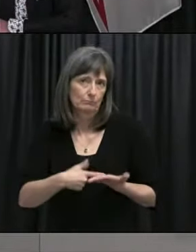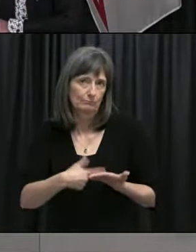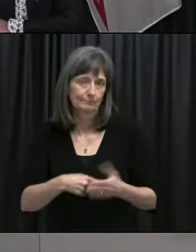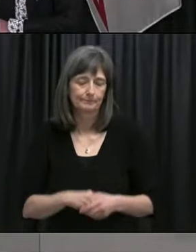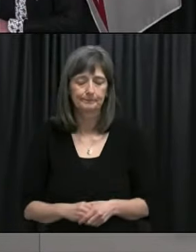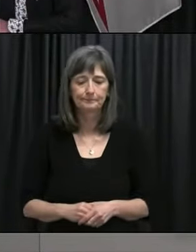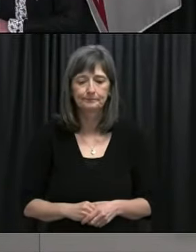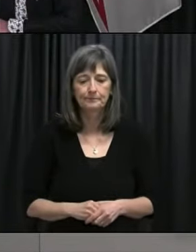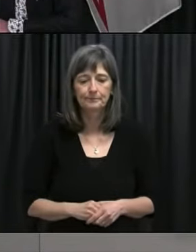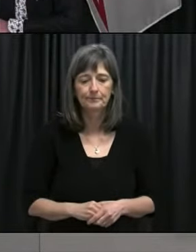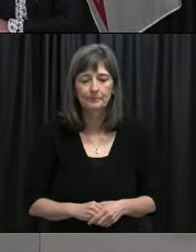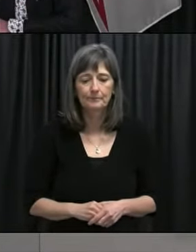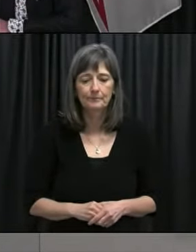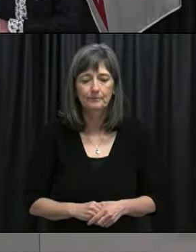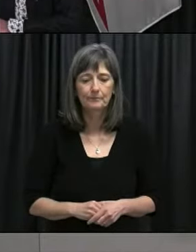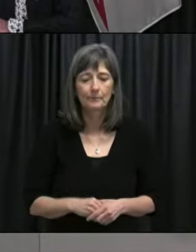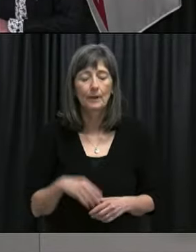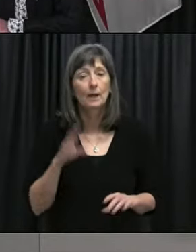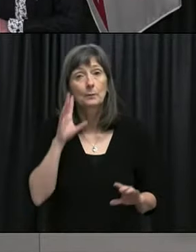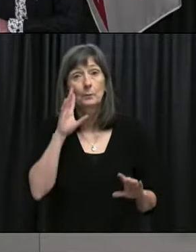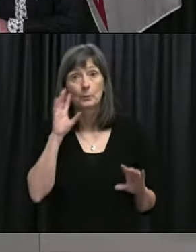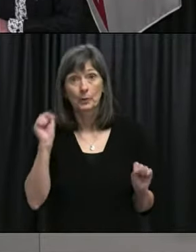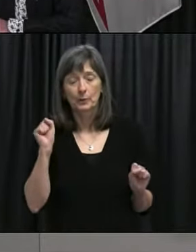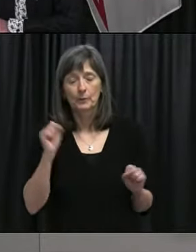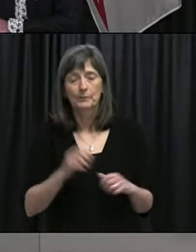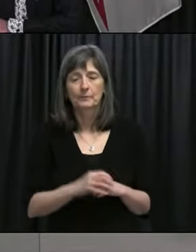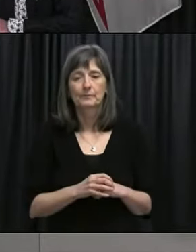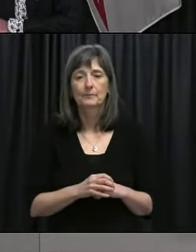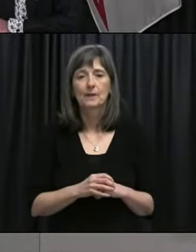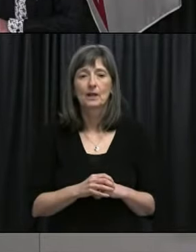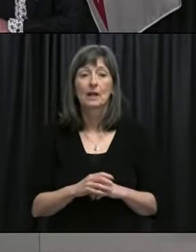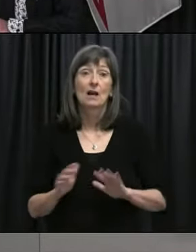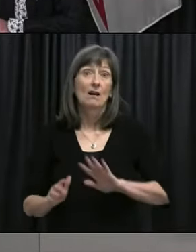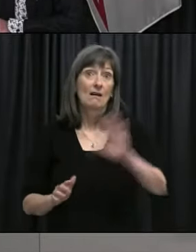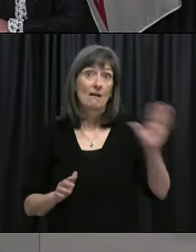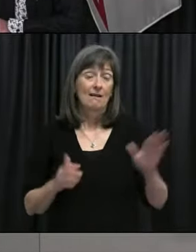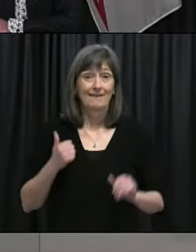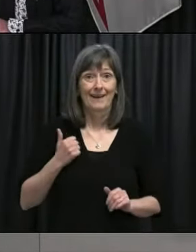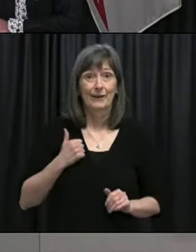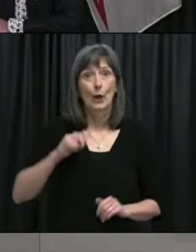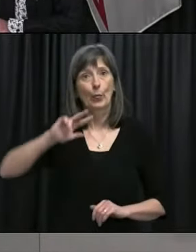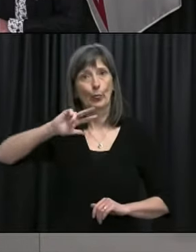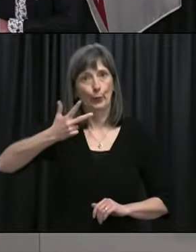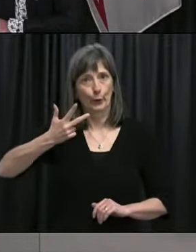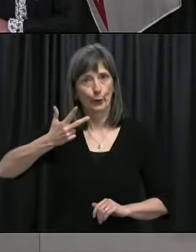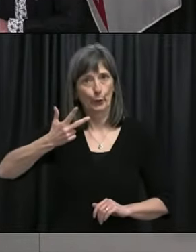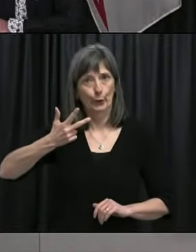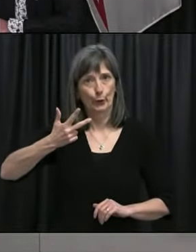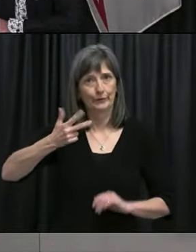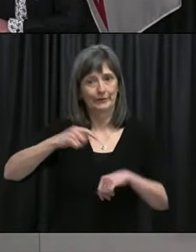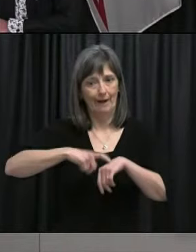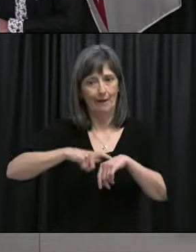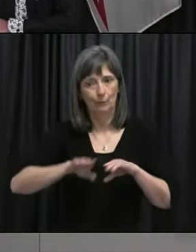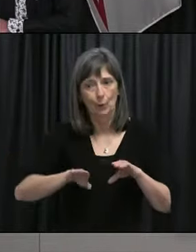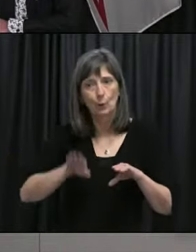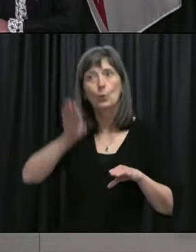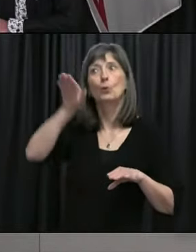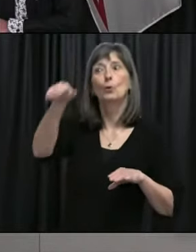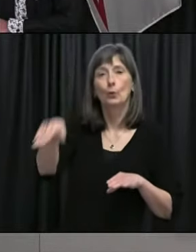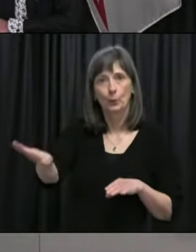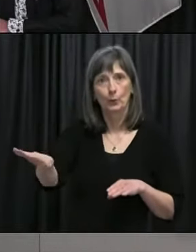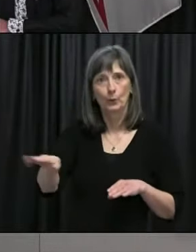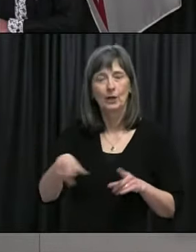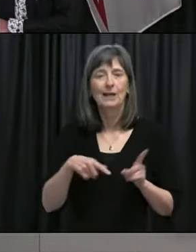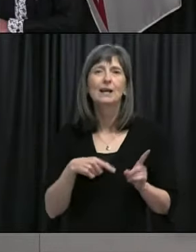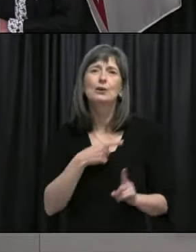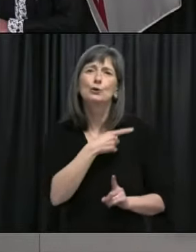All right. Premier, in terms of the third wave that we're seeing through other parts of the country, you have kind of got an air on the ground